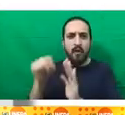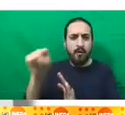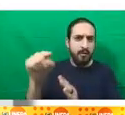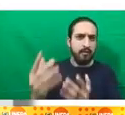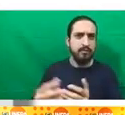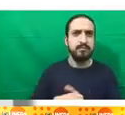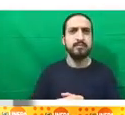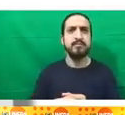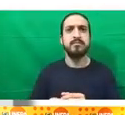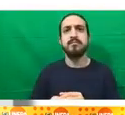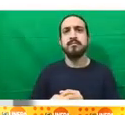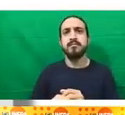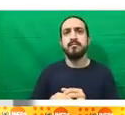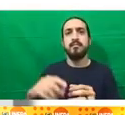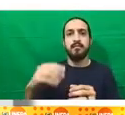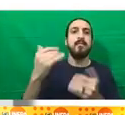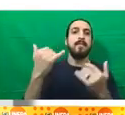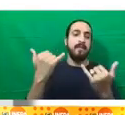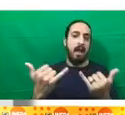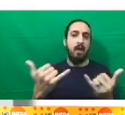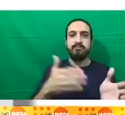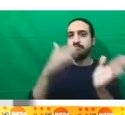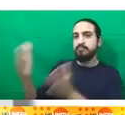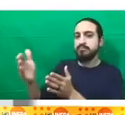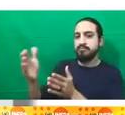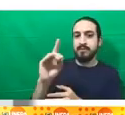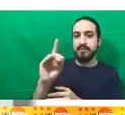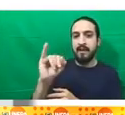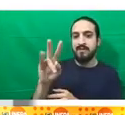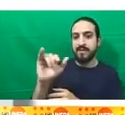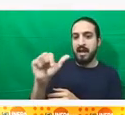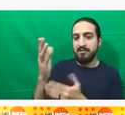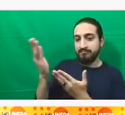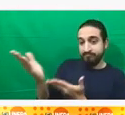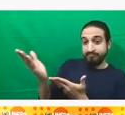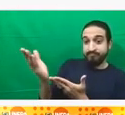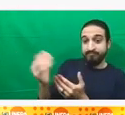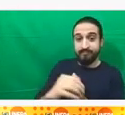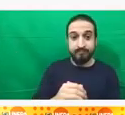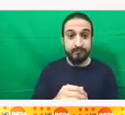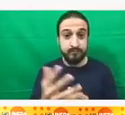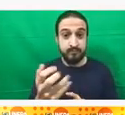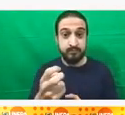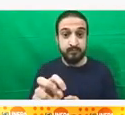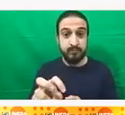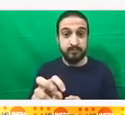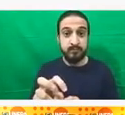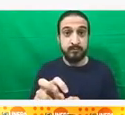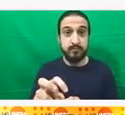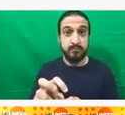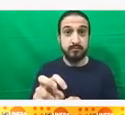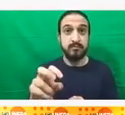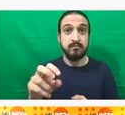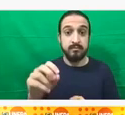recommendations coming from the study. Over to you. Thanks, Angela. Next slide, please. And so building on what